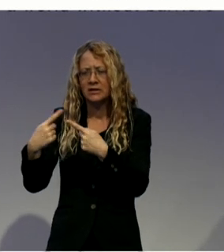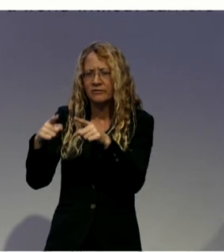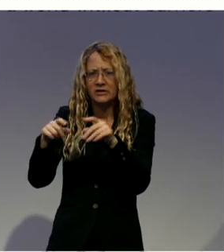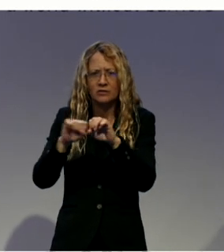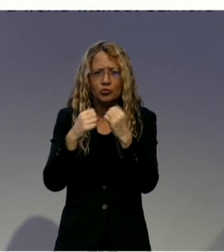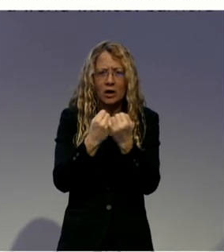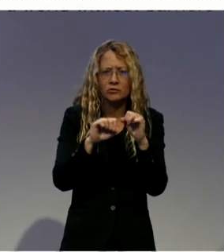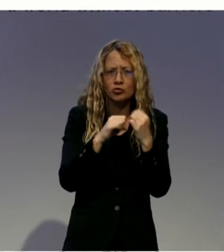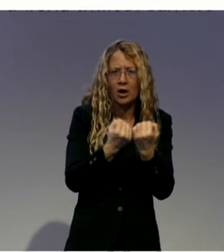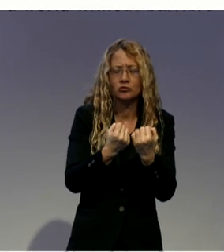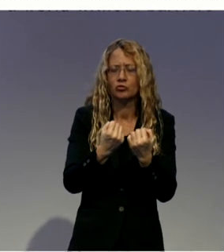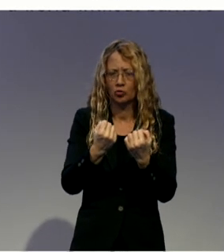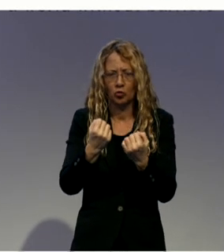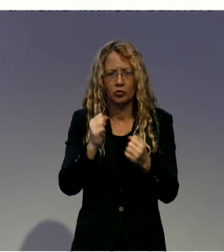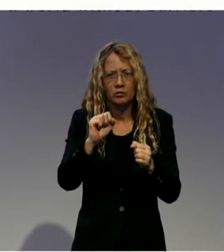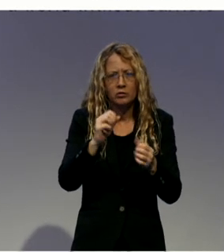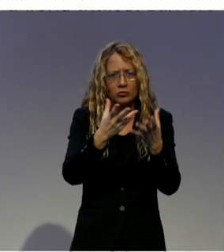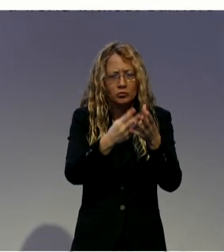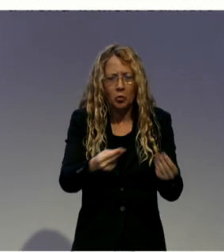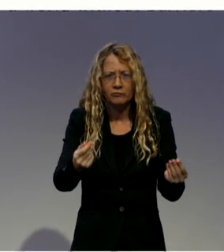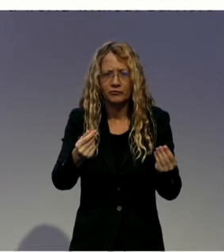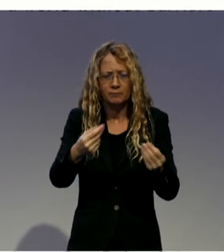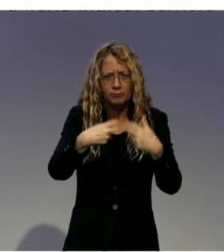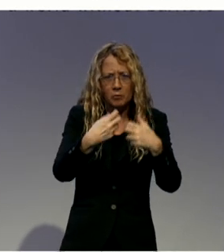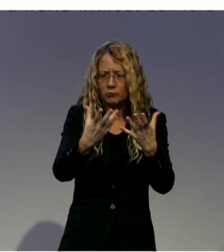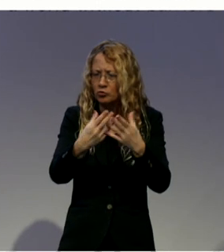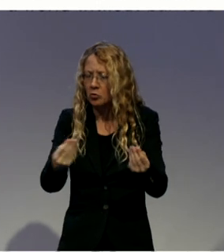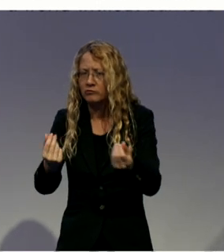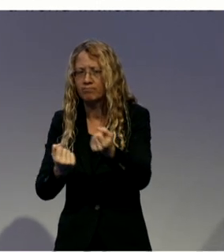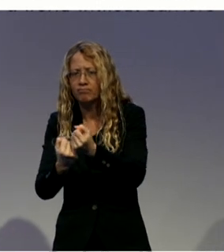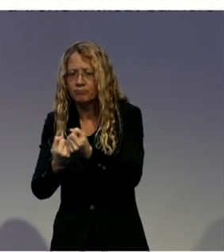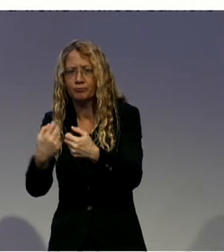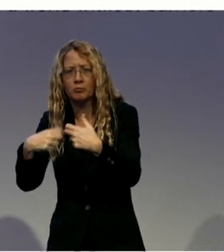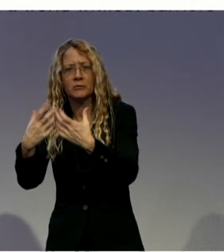support to the persons based on their will and preferences.